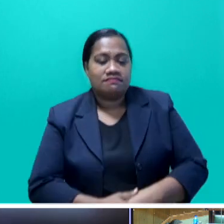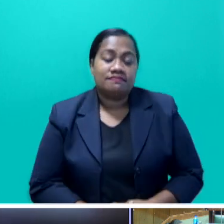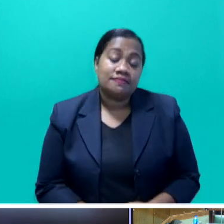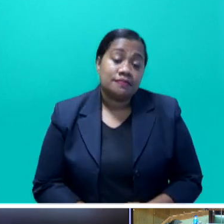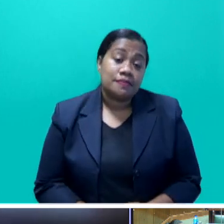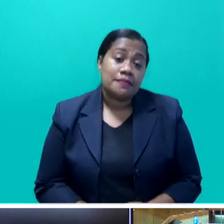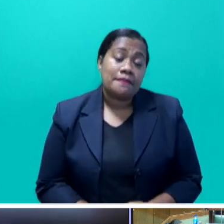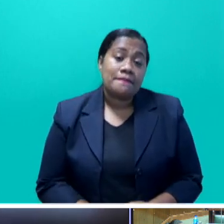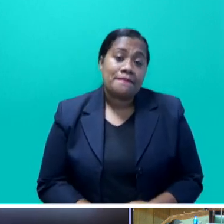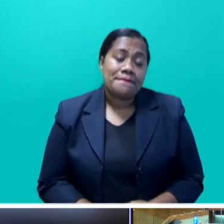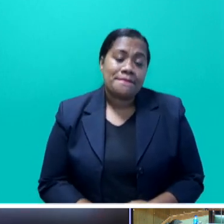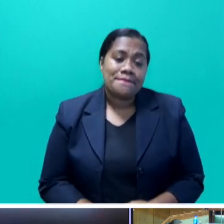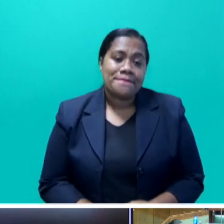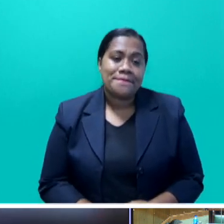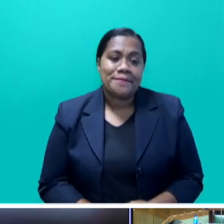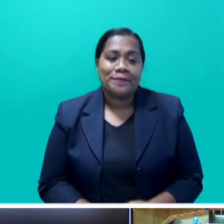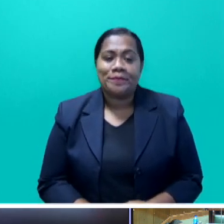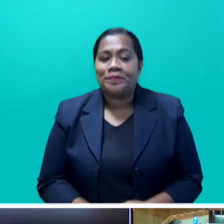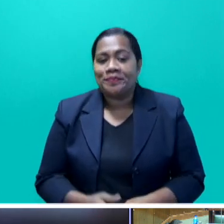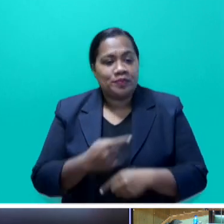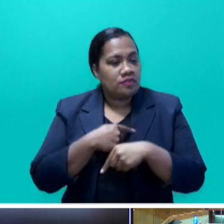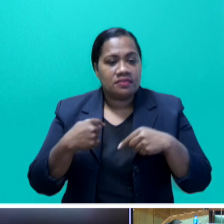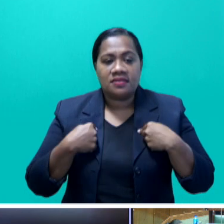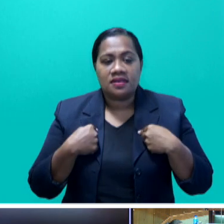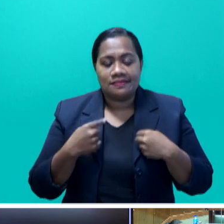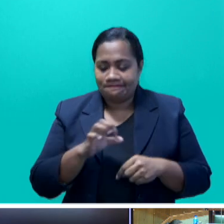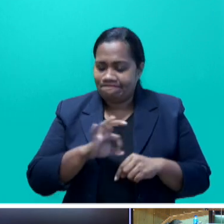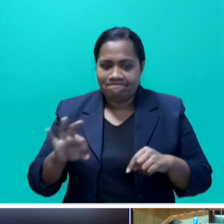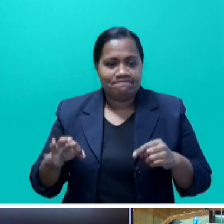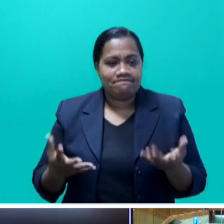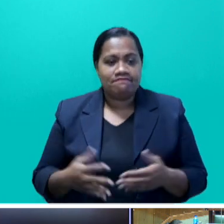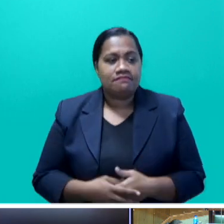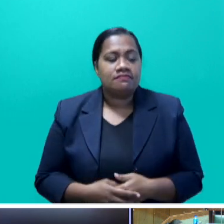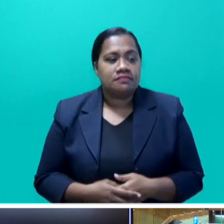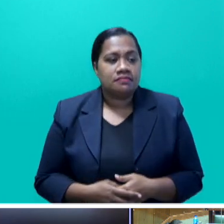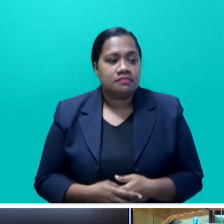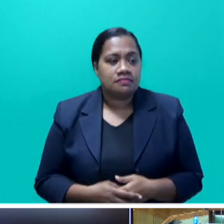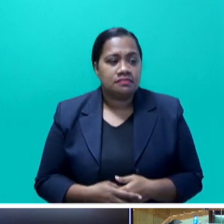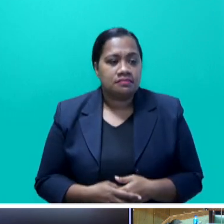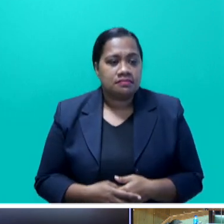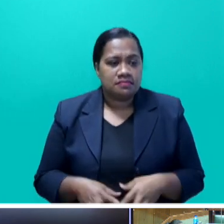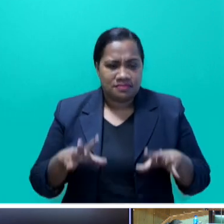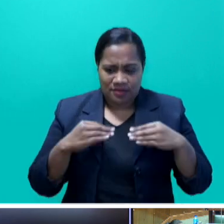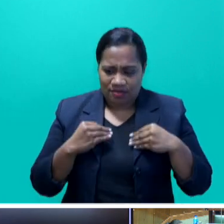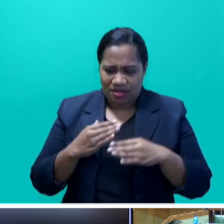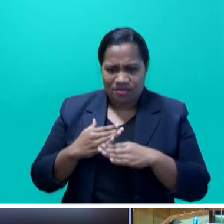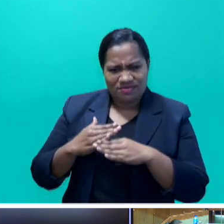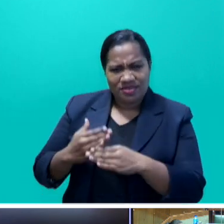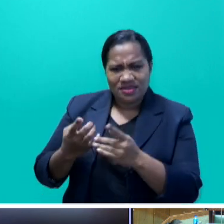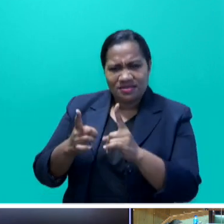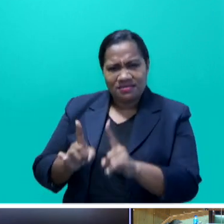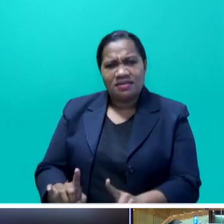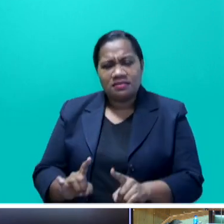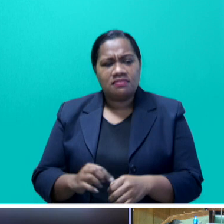We will not meekly accept preventable death in Fiji by needlessly stalling our vaccine